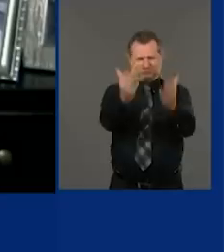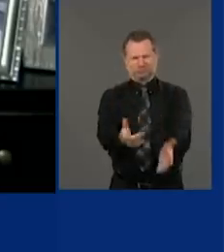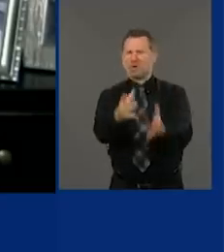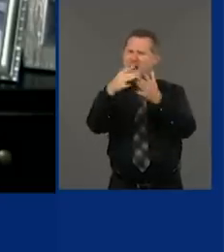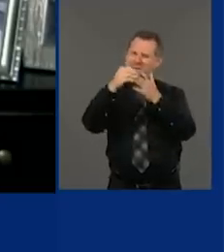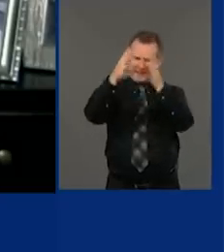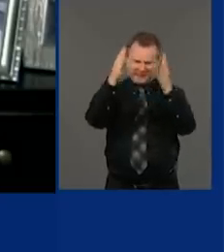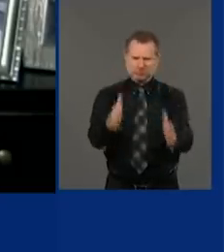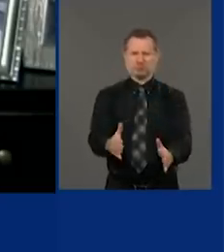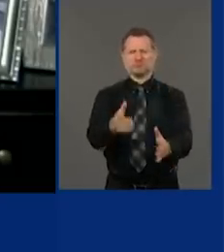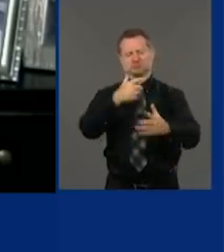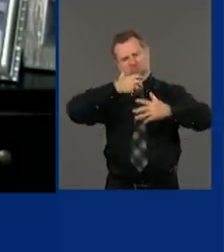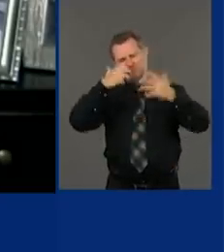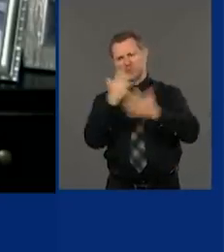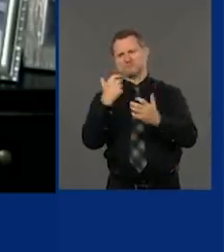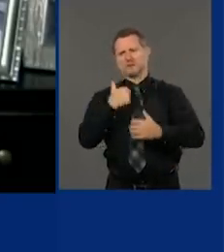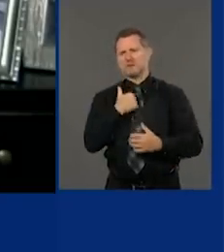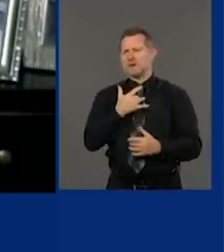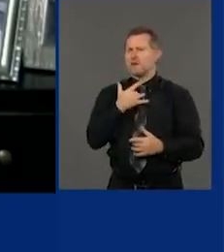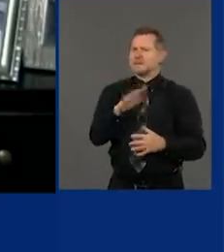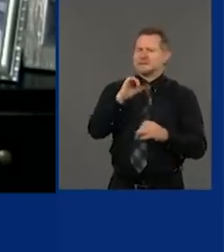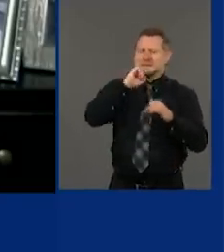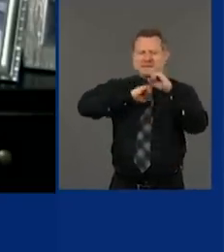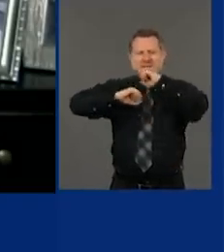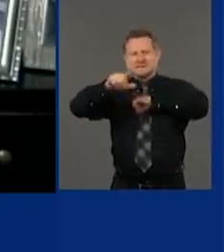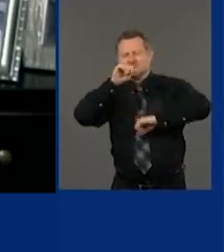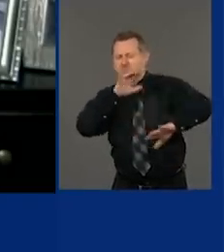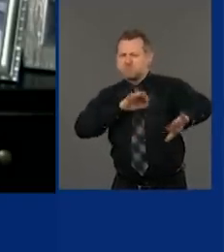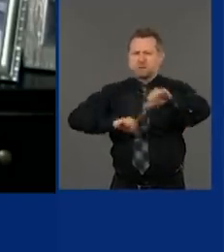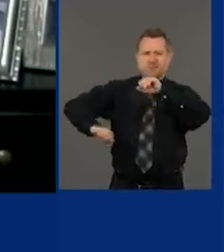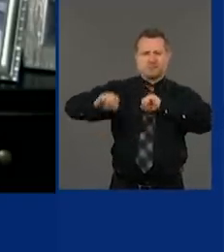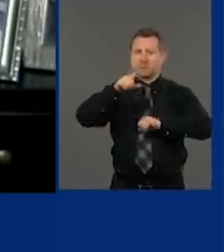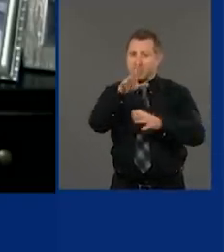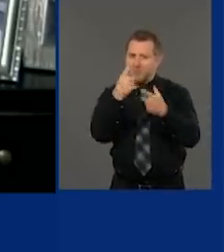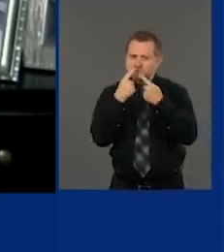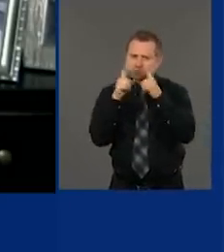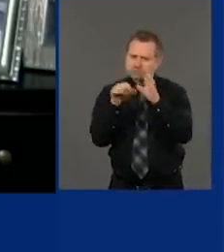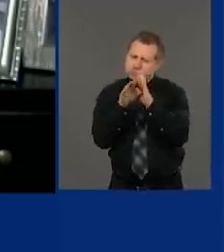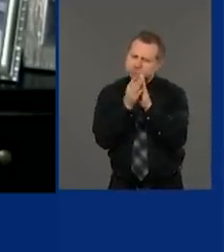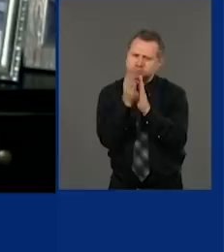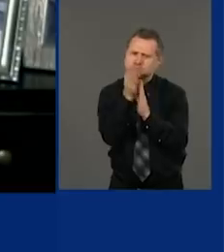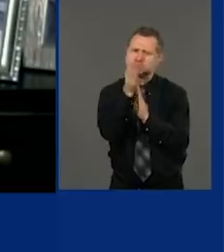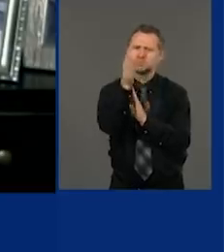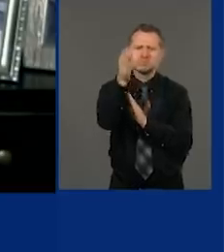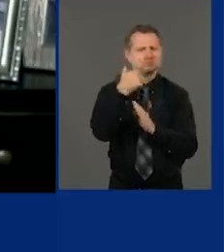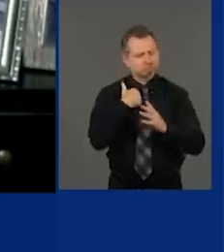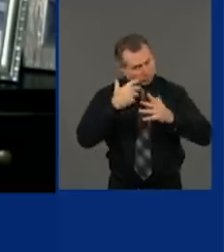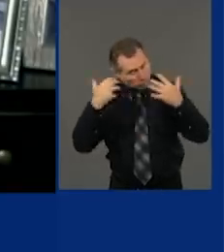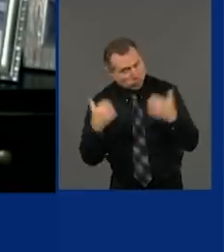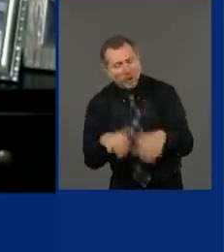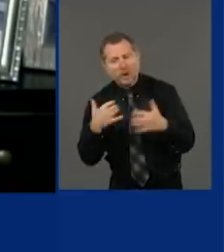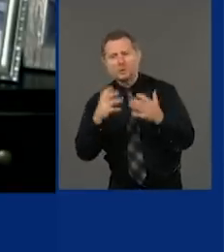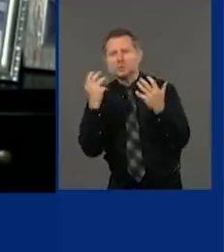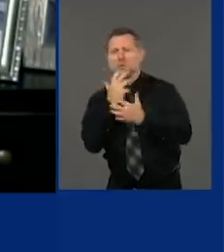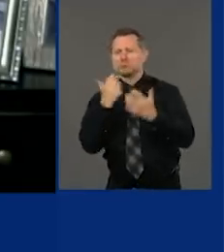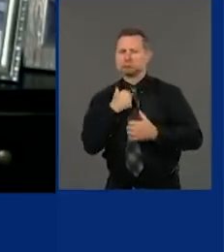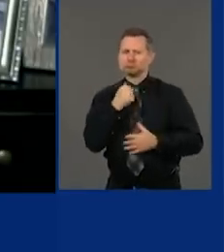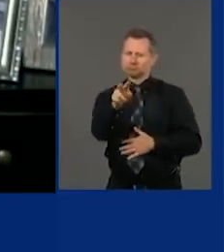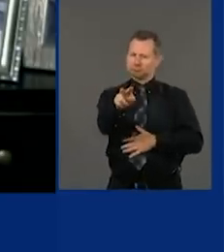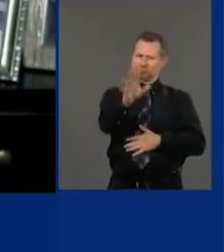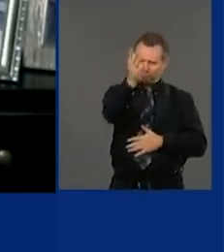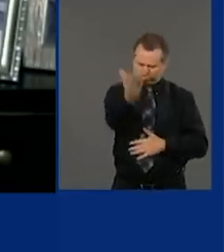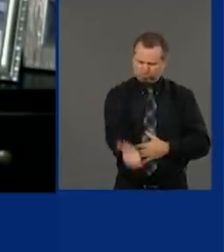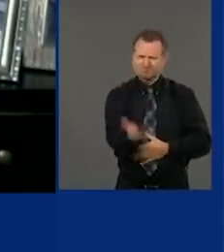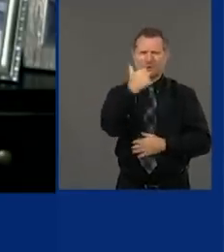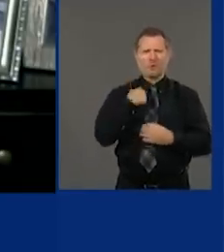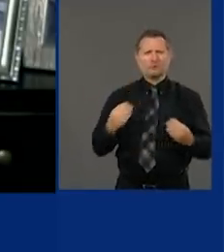pressure is on. And you have more than risen to the occasion. You've been inspiring. They refer to